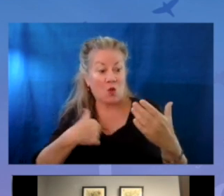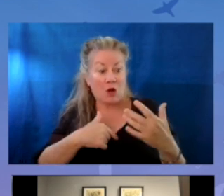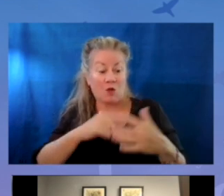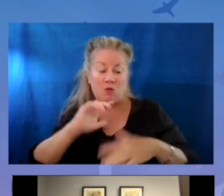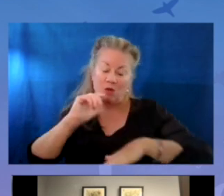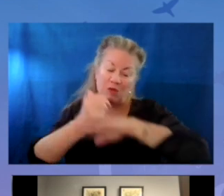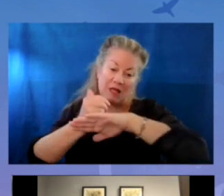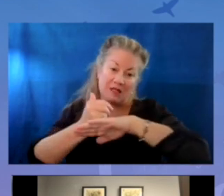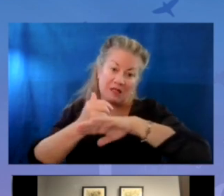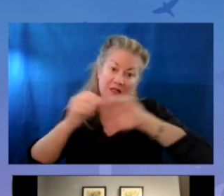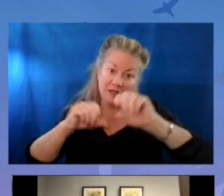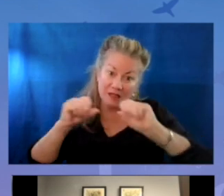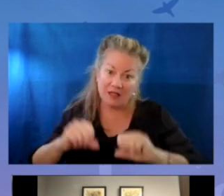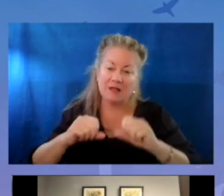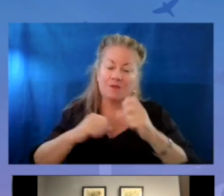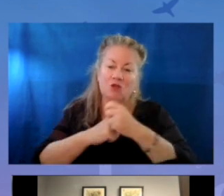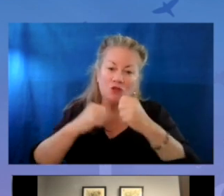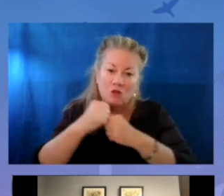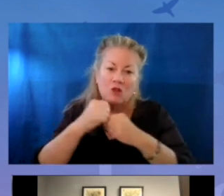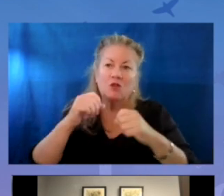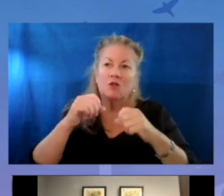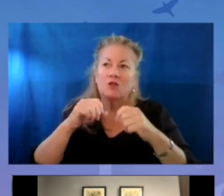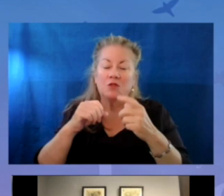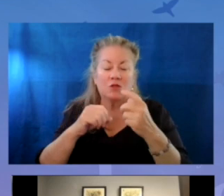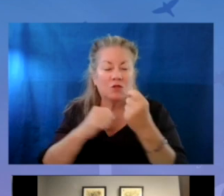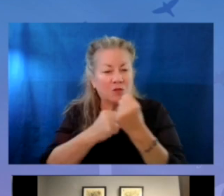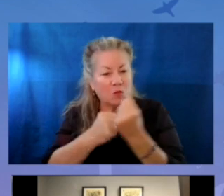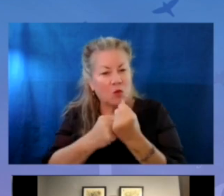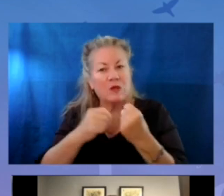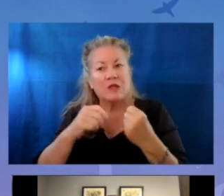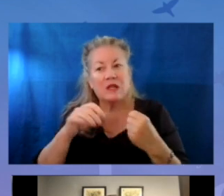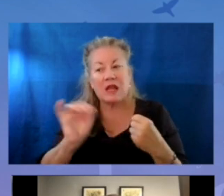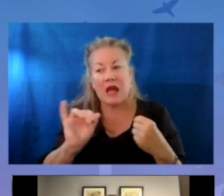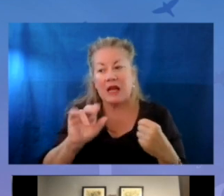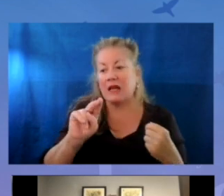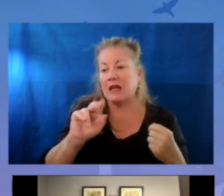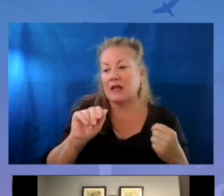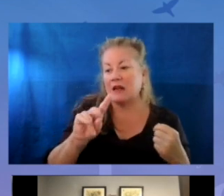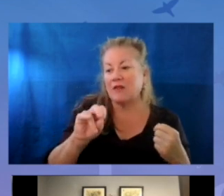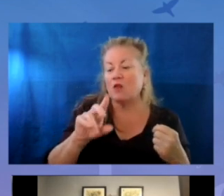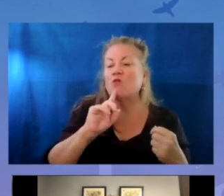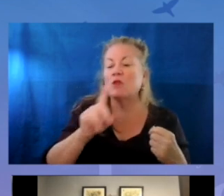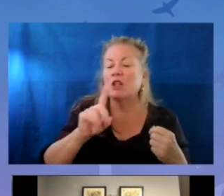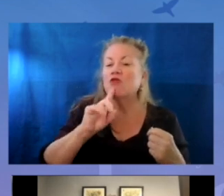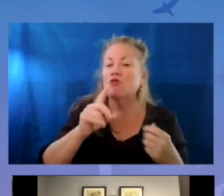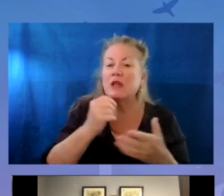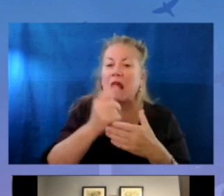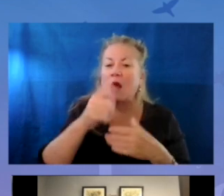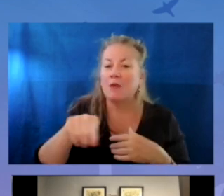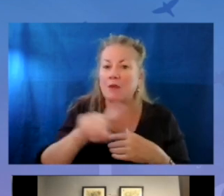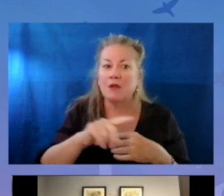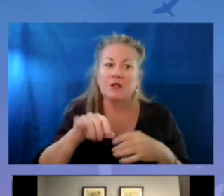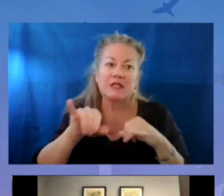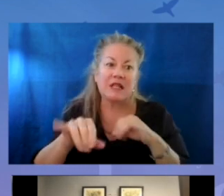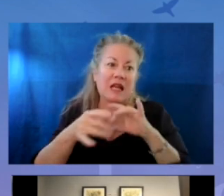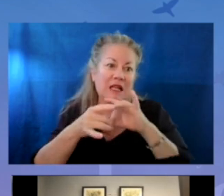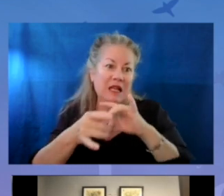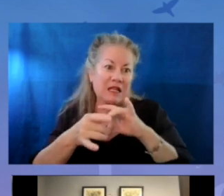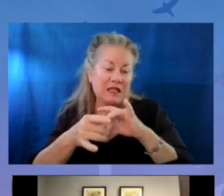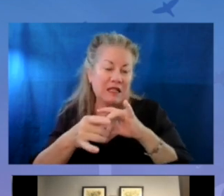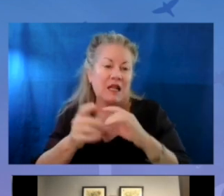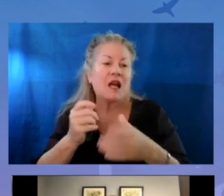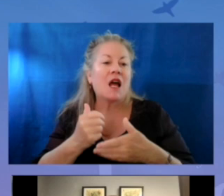what we're putting in place, the systems, the structures, the supports, such as Navigators, really, truly helps them. Helps them to stay